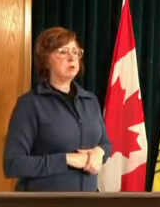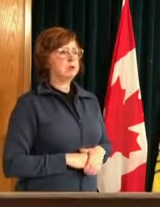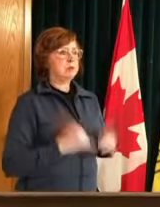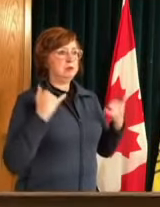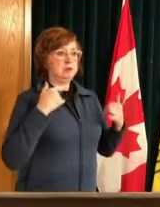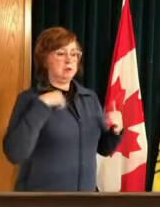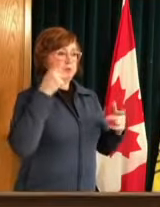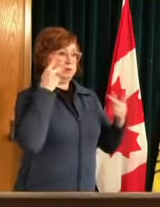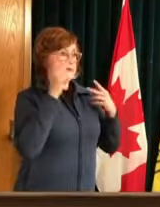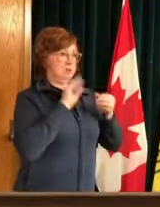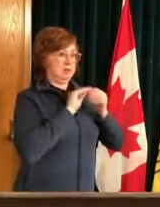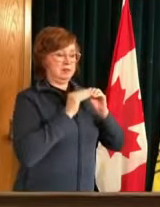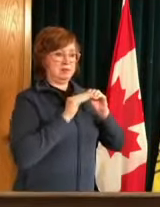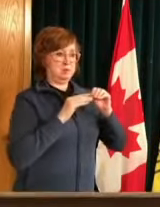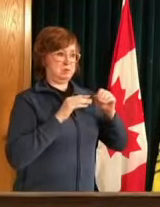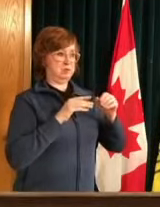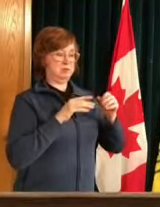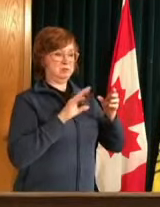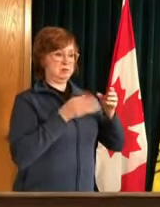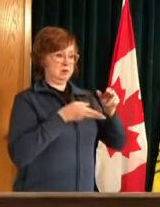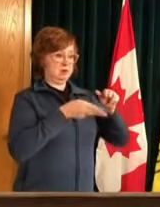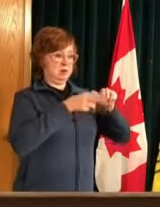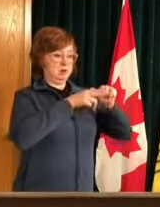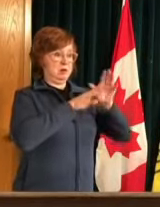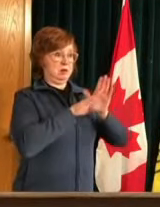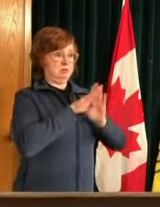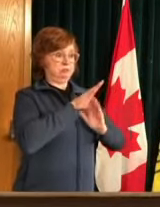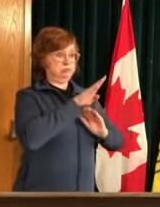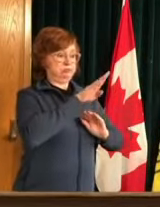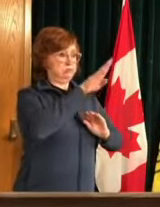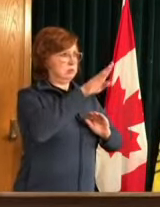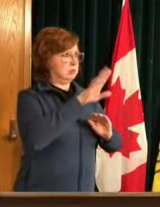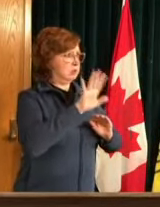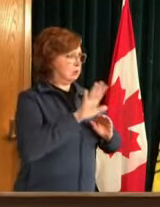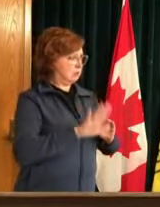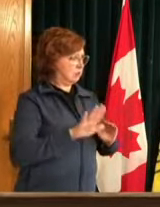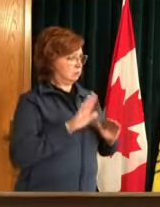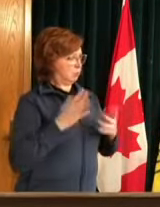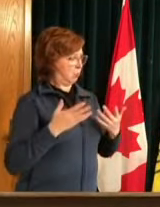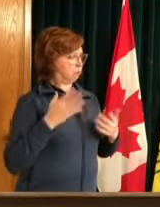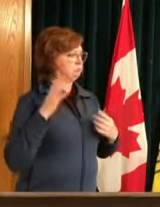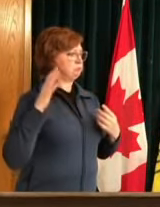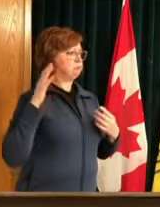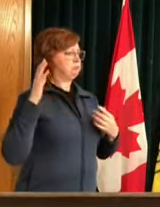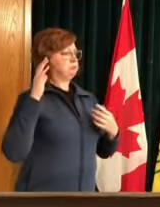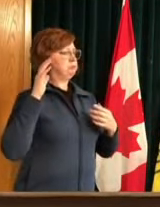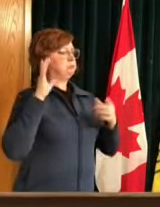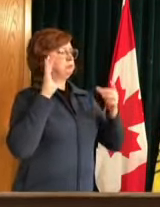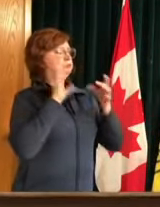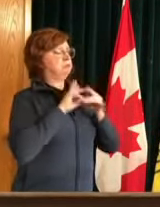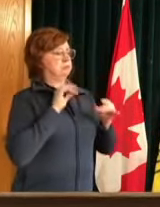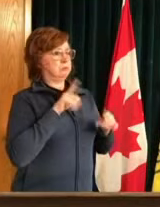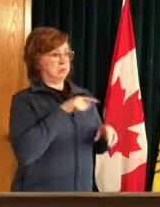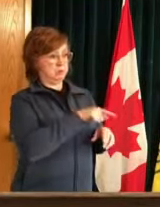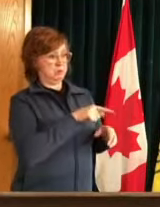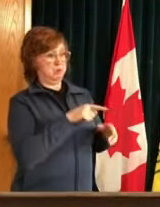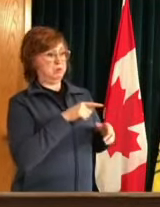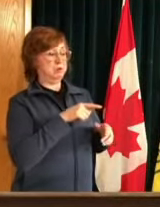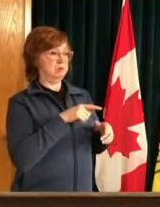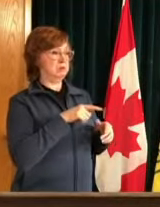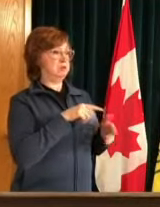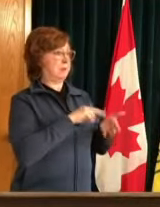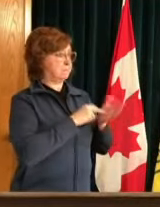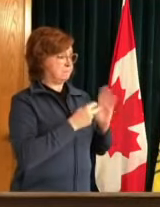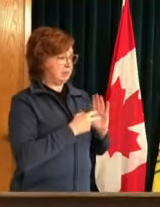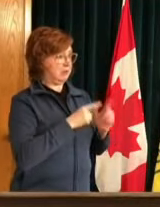um are you suggesting implying um that there are a lot of people out there who aren't being